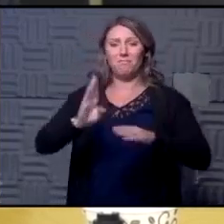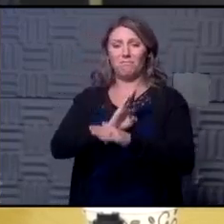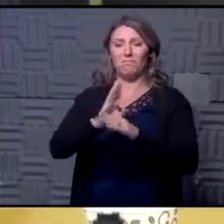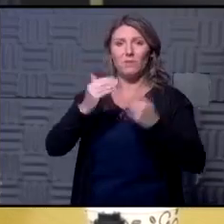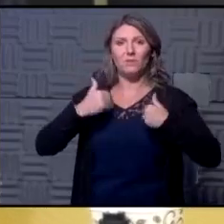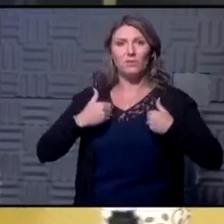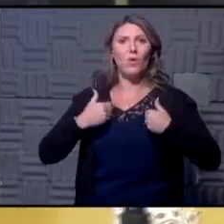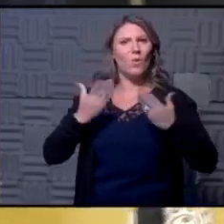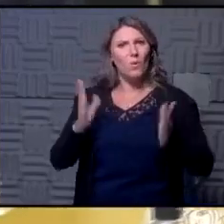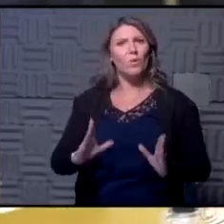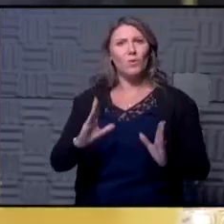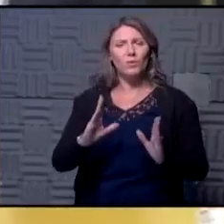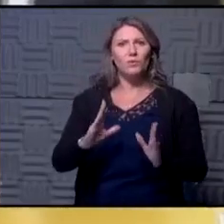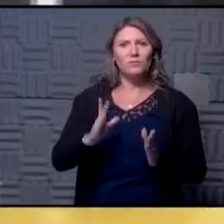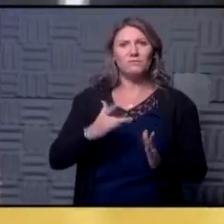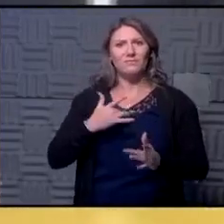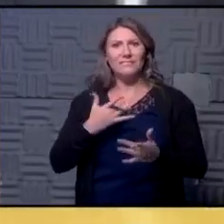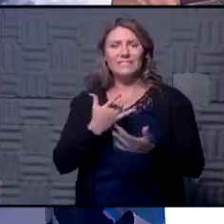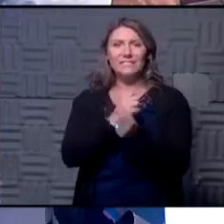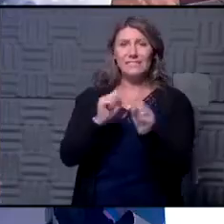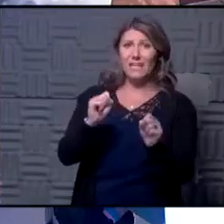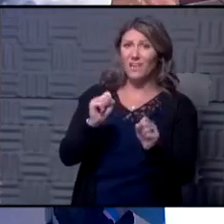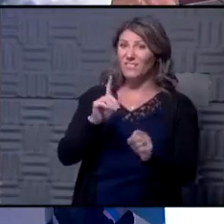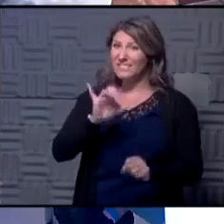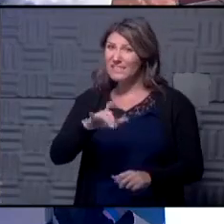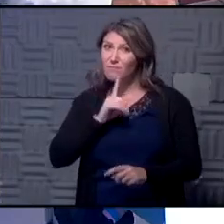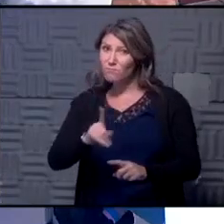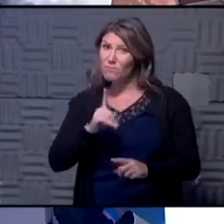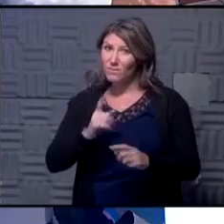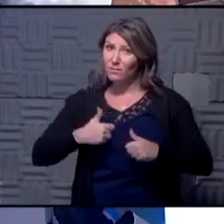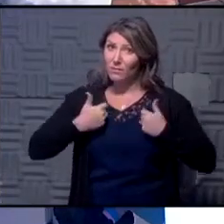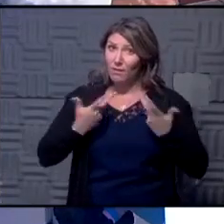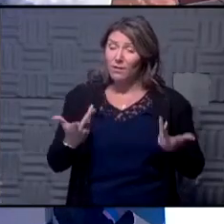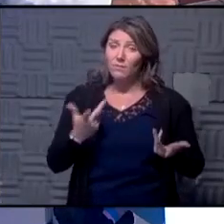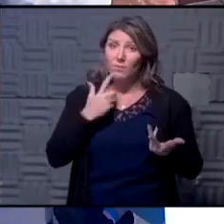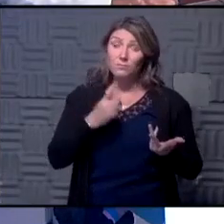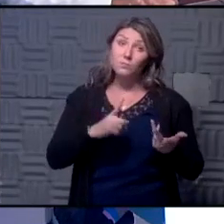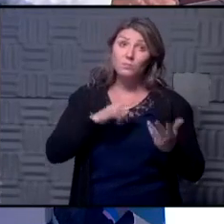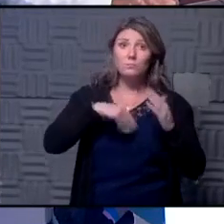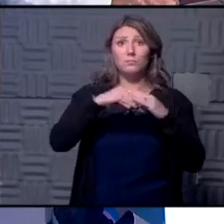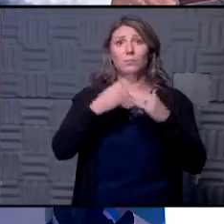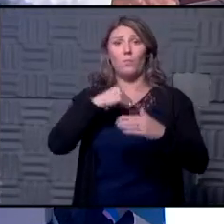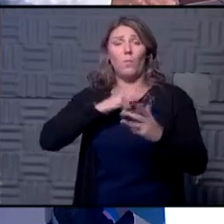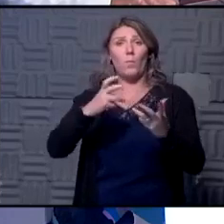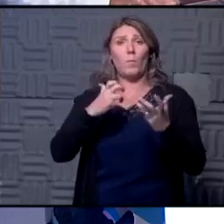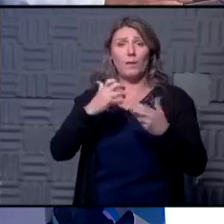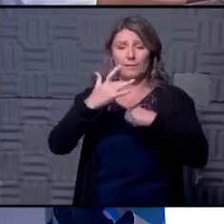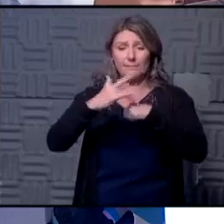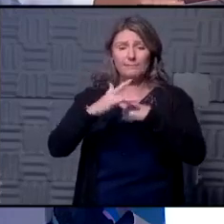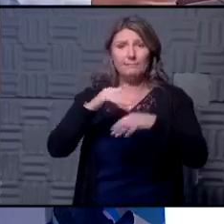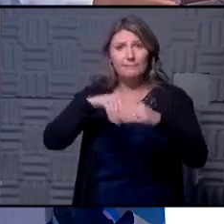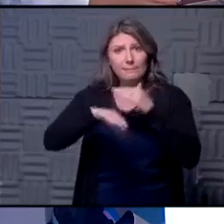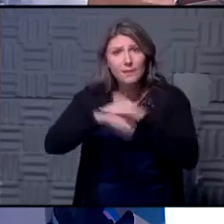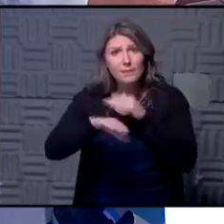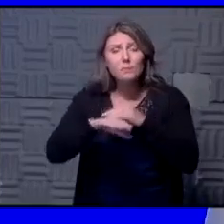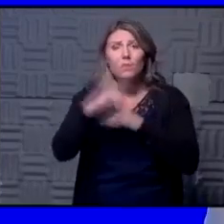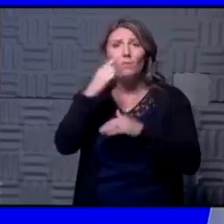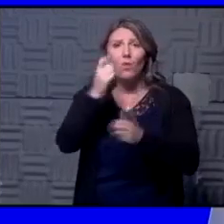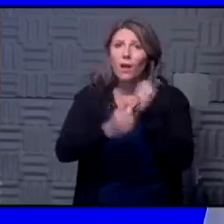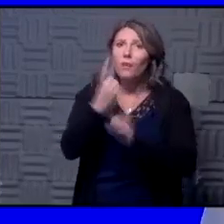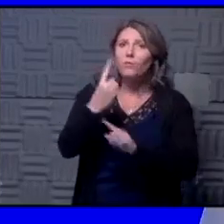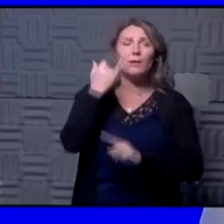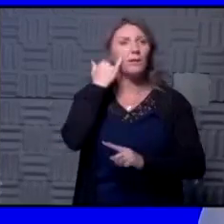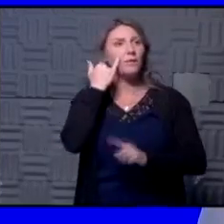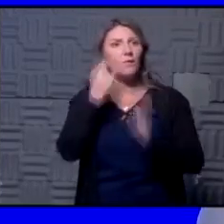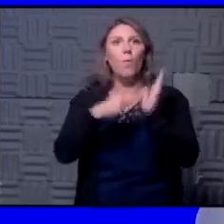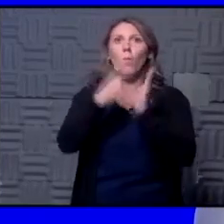how realistic is that Dr. Hawkinson I mean optimally we want testing accessible for everybody whenever they want it whether it's once